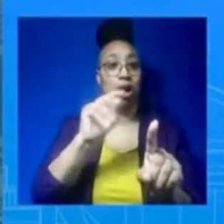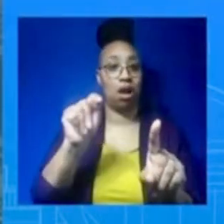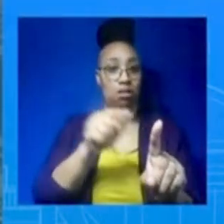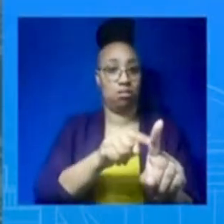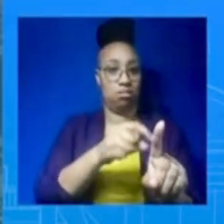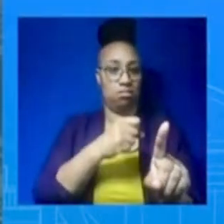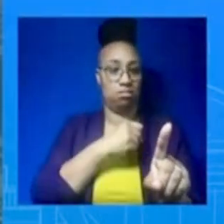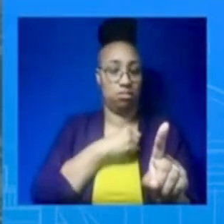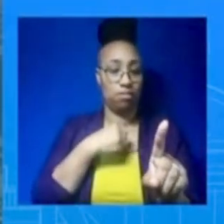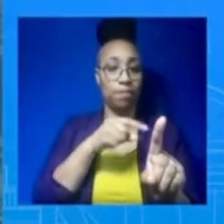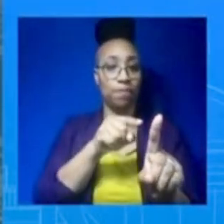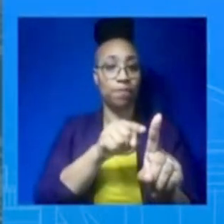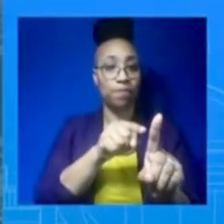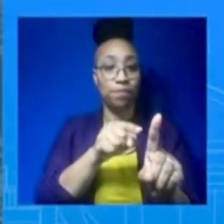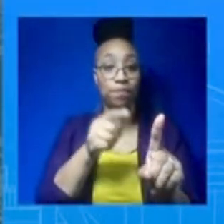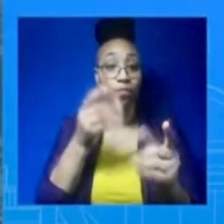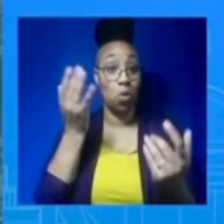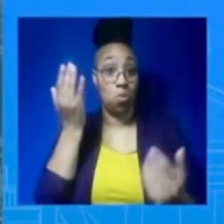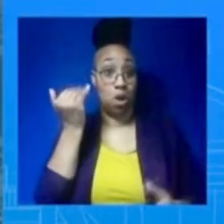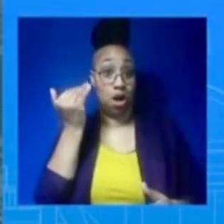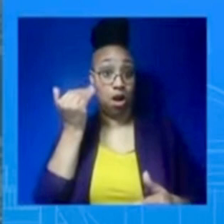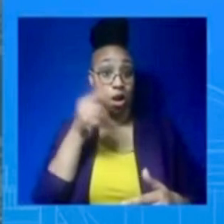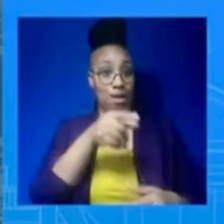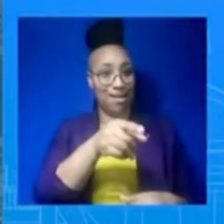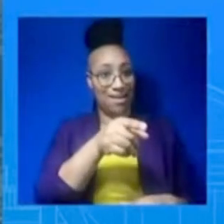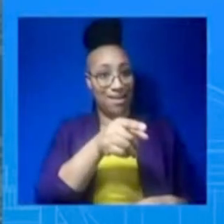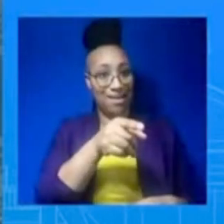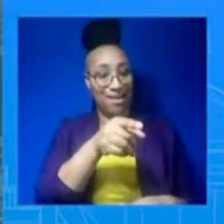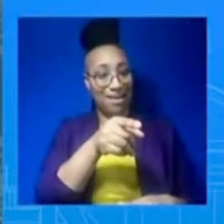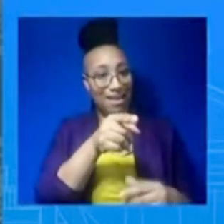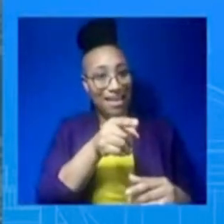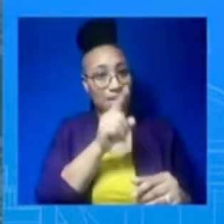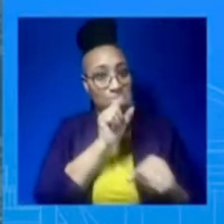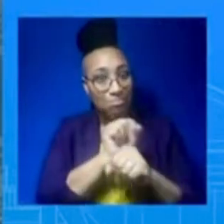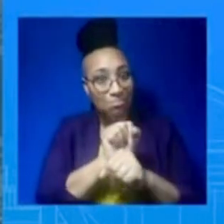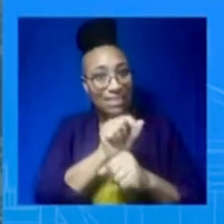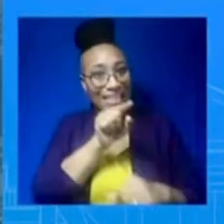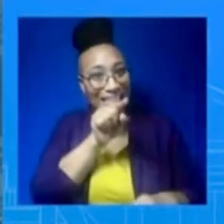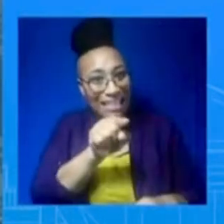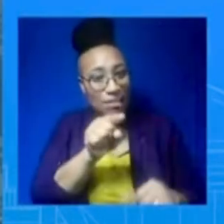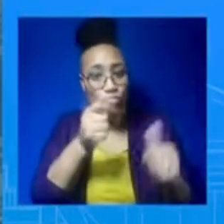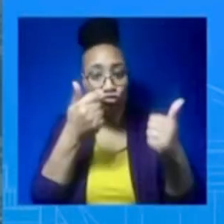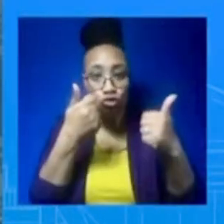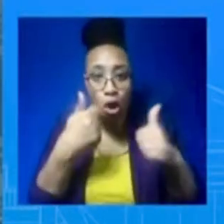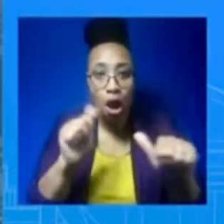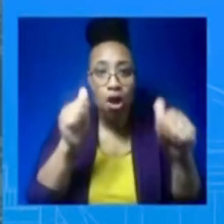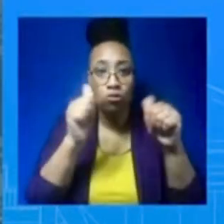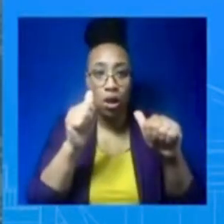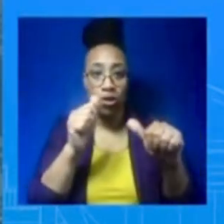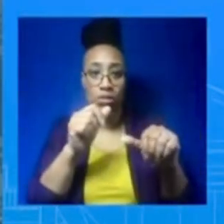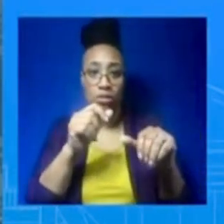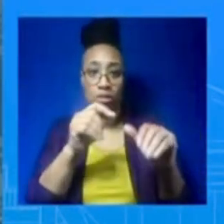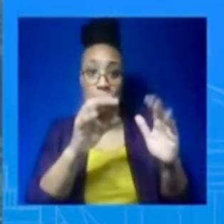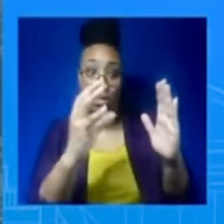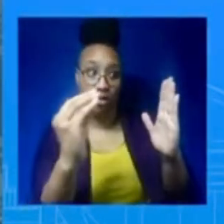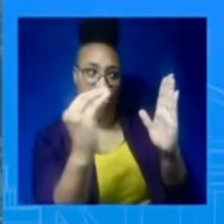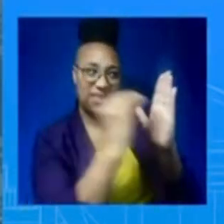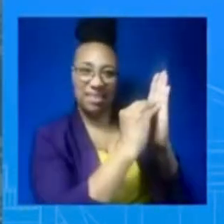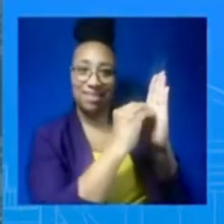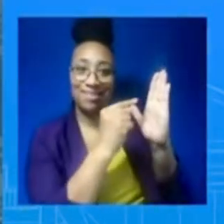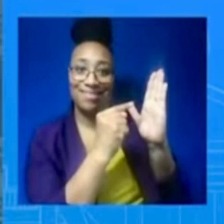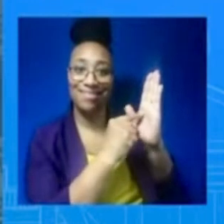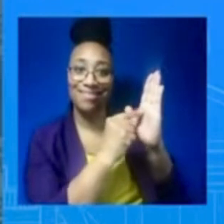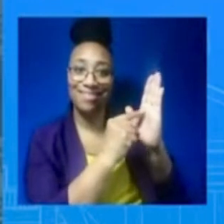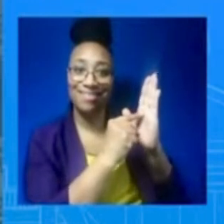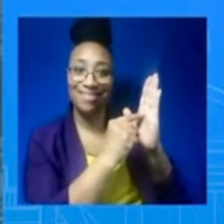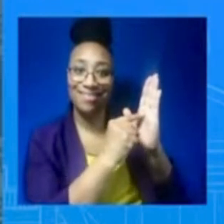Social Security on the chopping block because that's what they are actually saying, that they were indeed attempting to do that. So for the past year, and we have the facts,